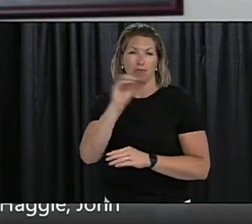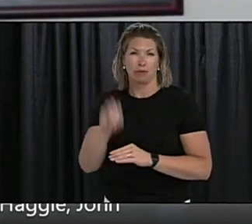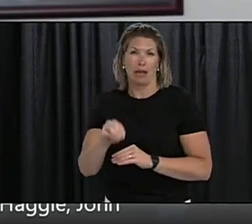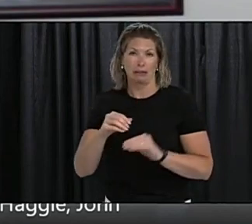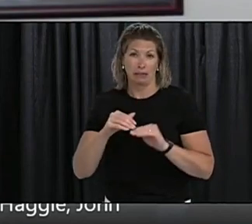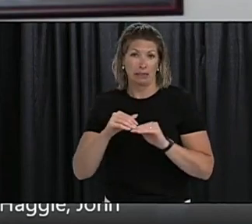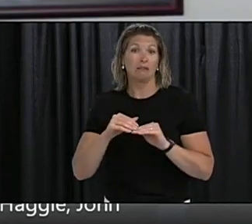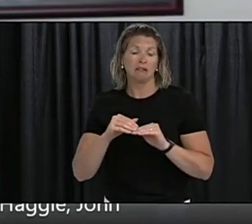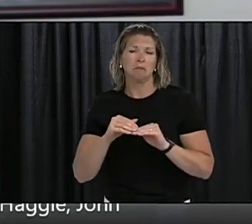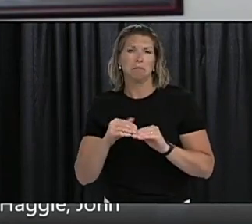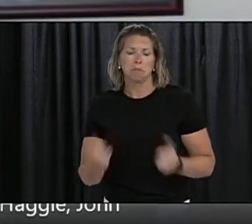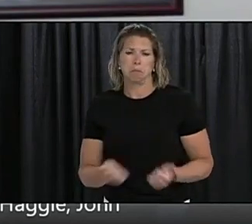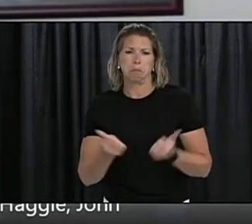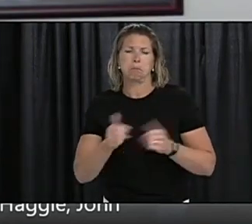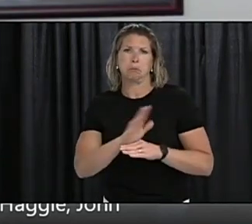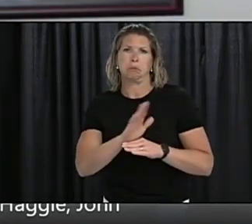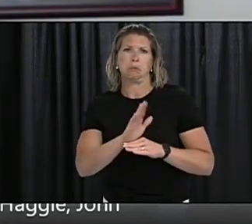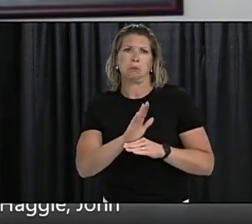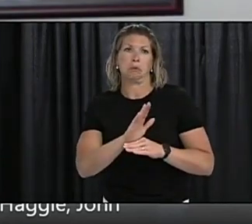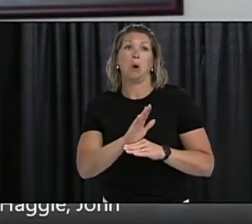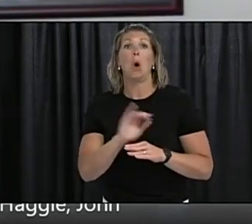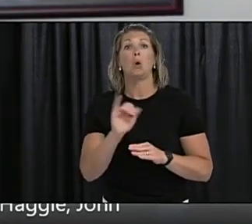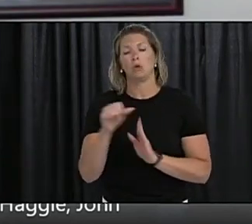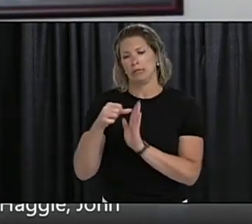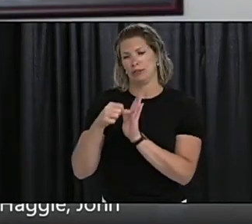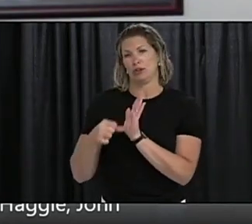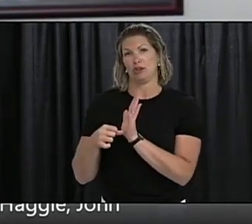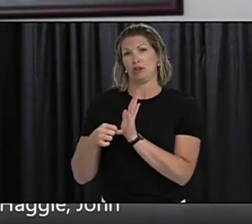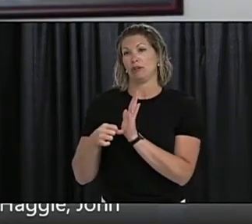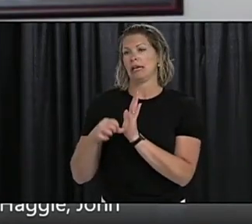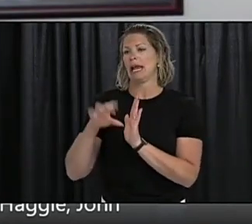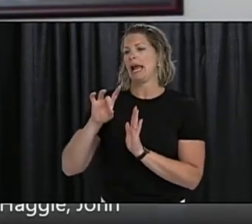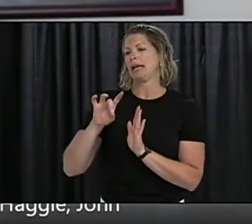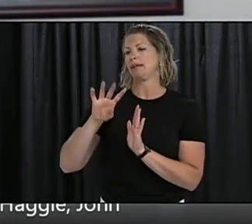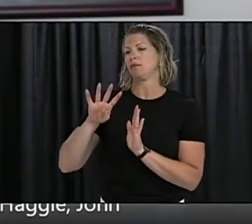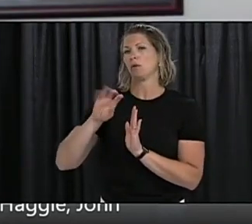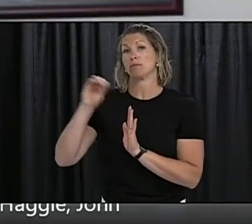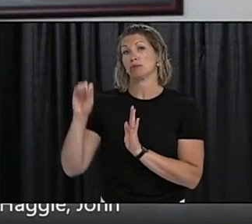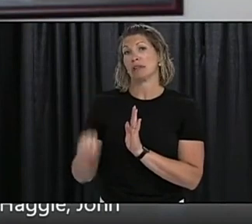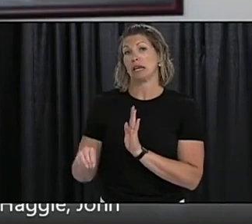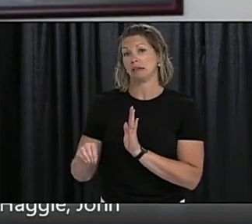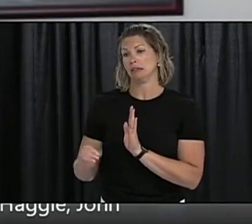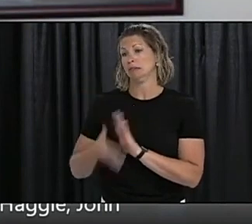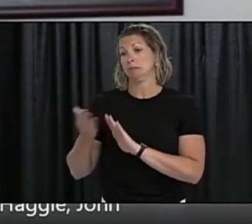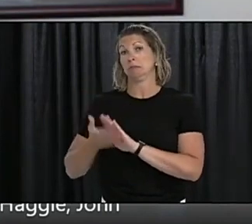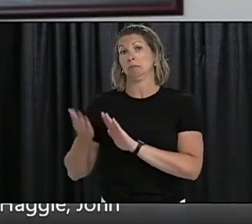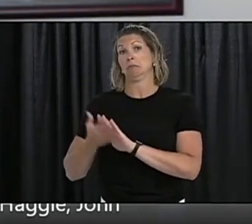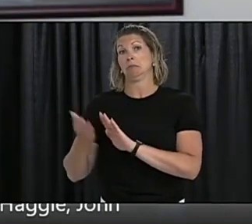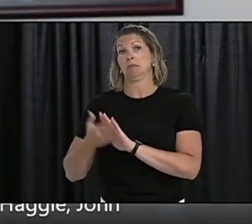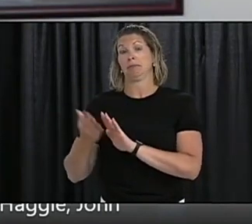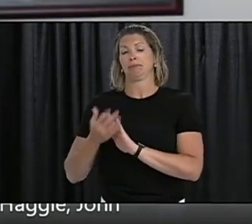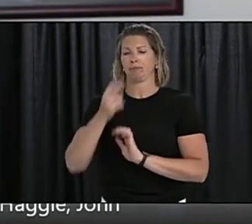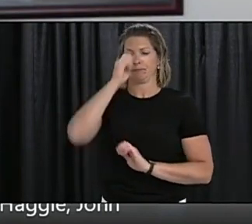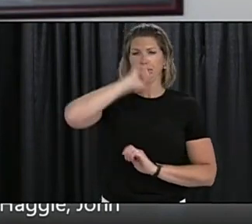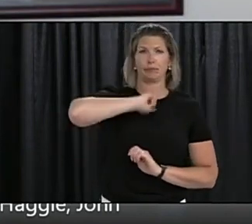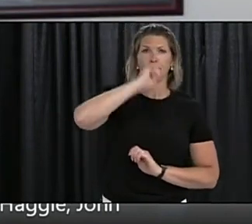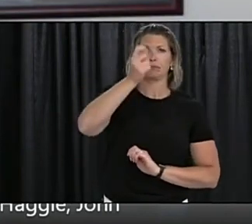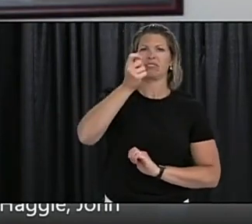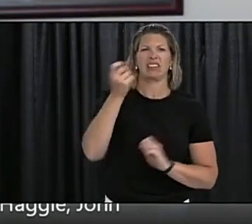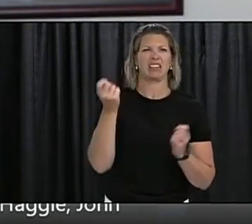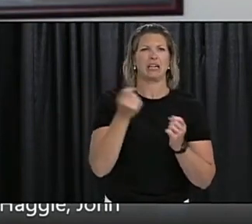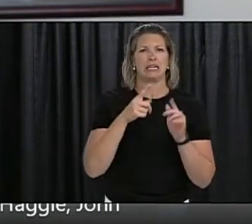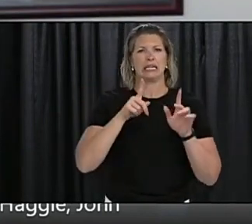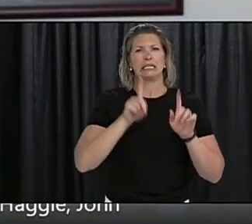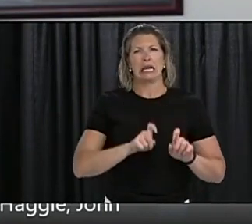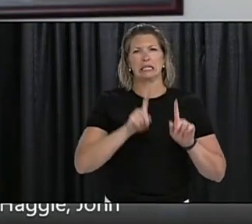province for planned surgery. we are at 84% with light tests with endoscopy and laboratory